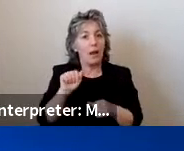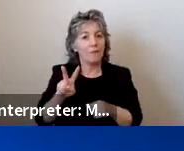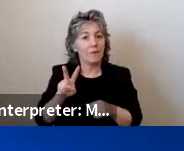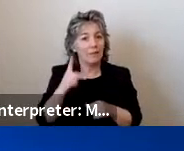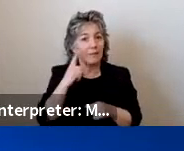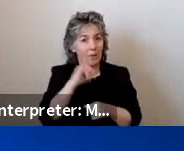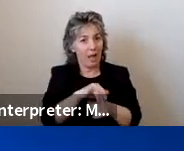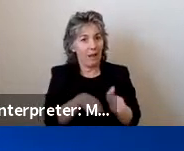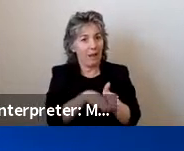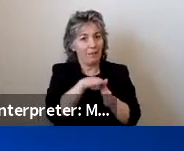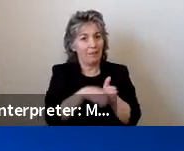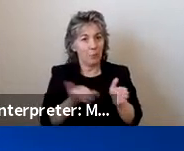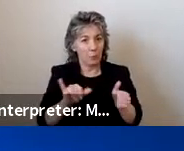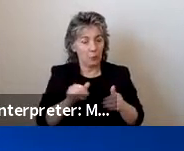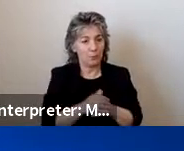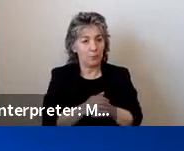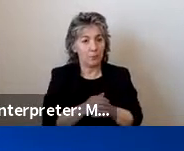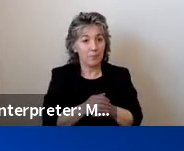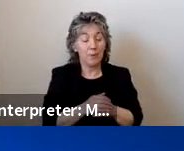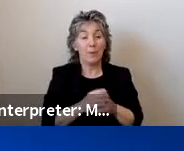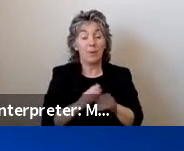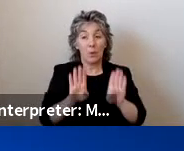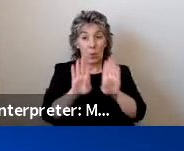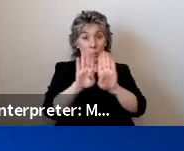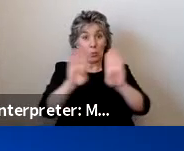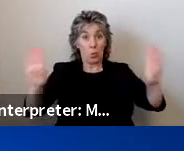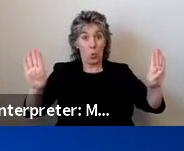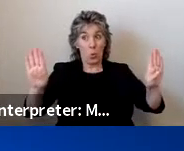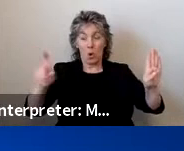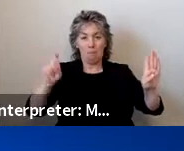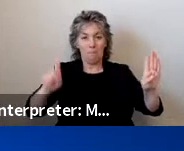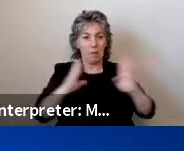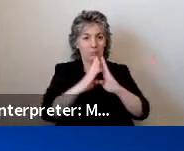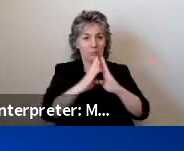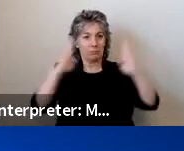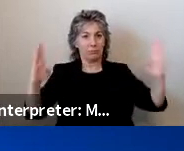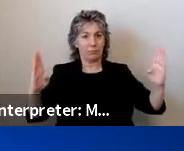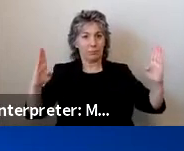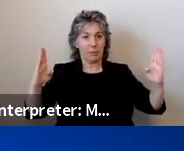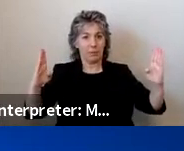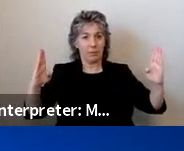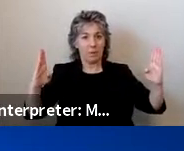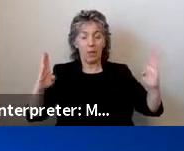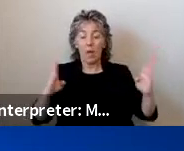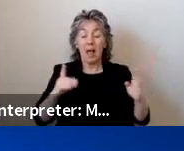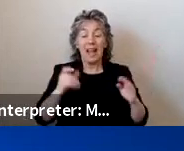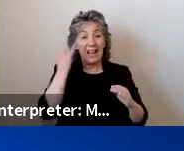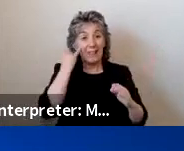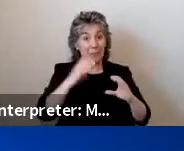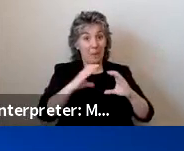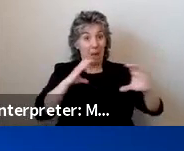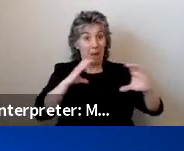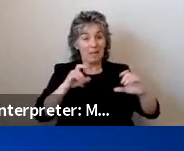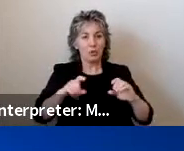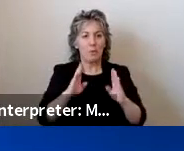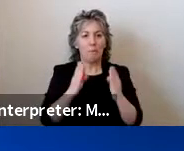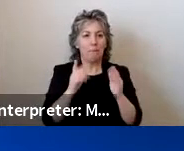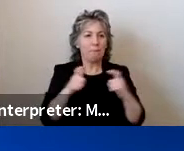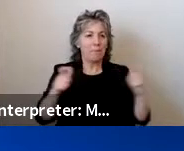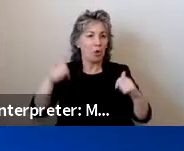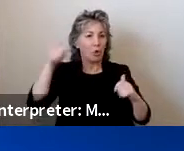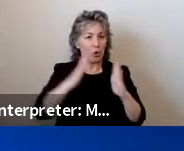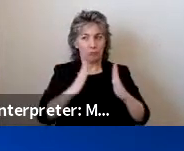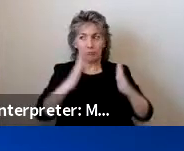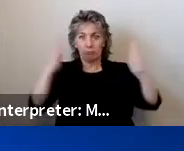Doorways also have a minimum vertical clearance. Larger vehicles are required to provide more vertical clearance, but we should really strive to achieve